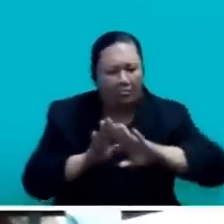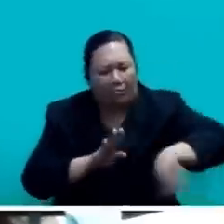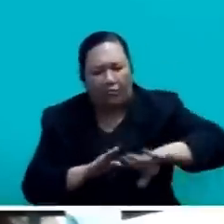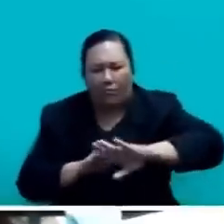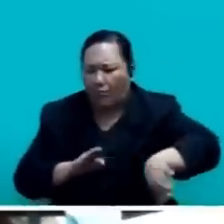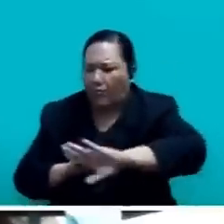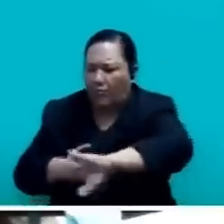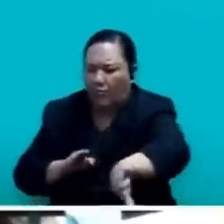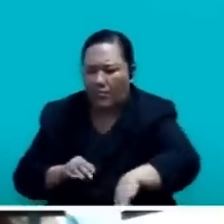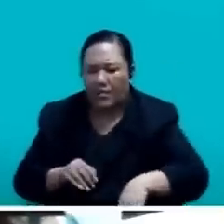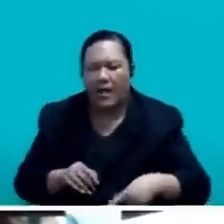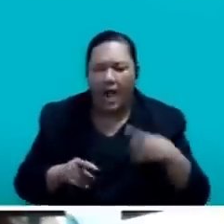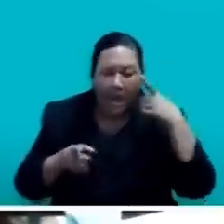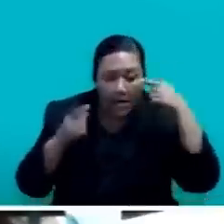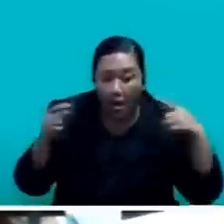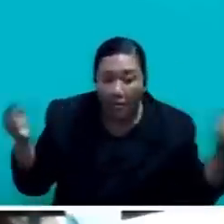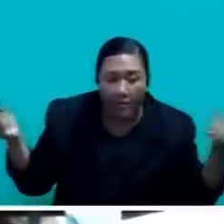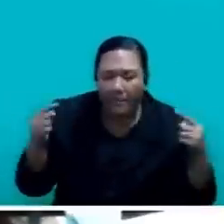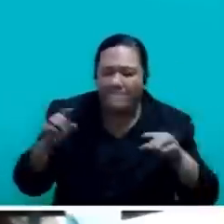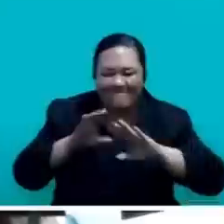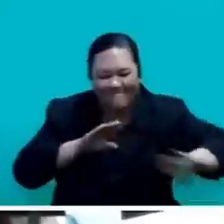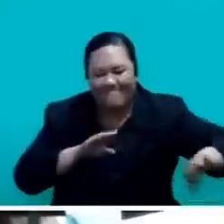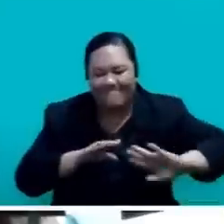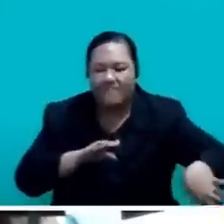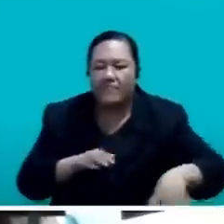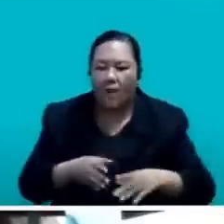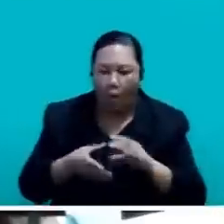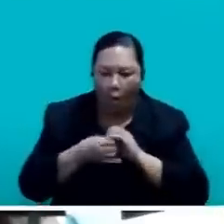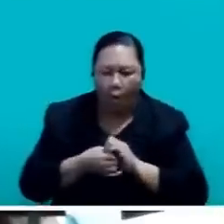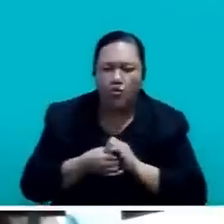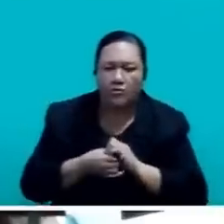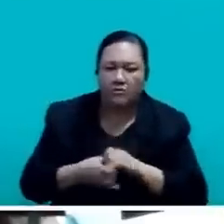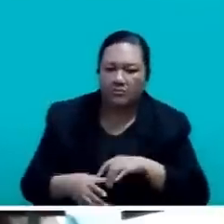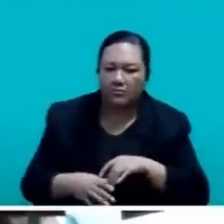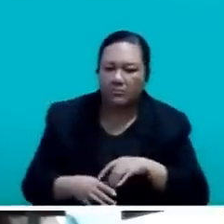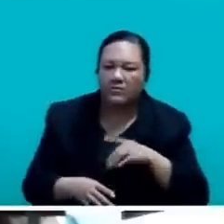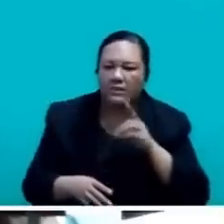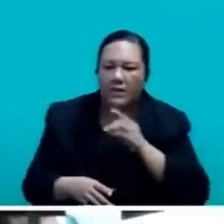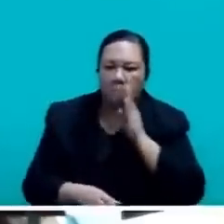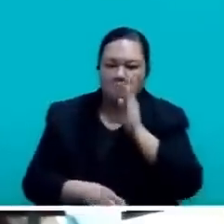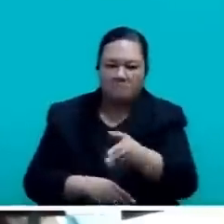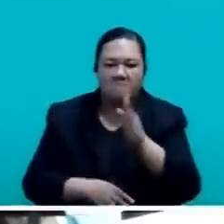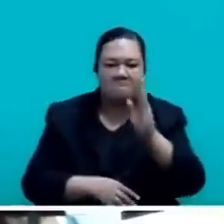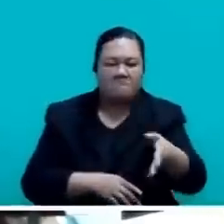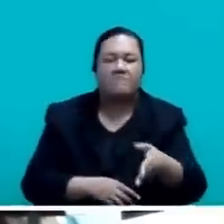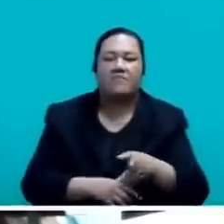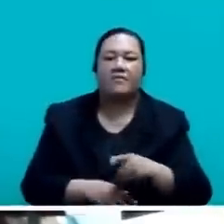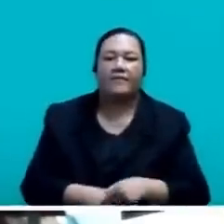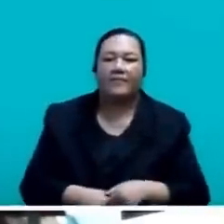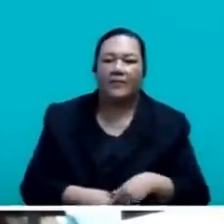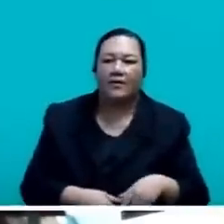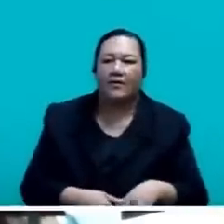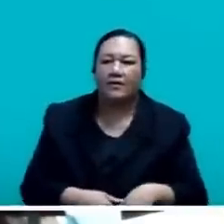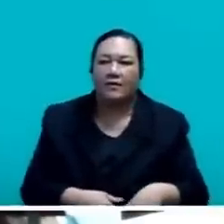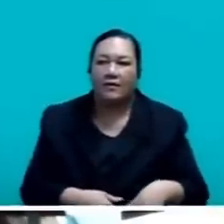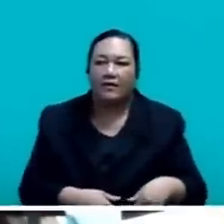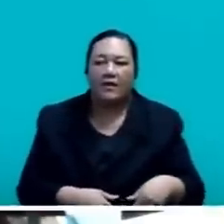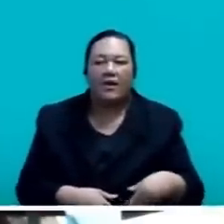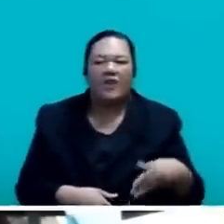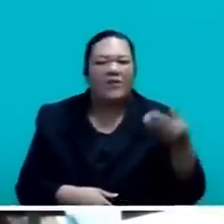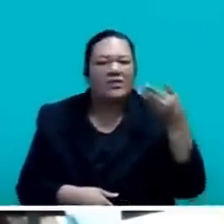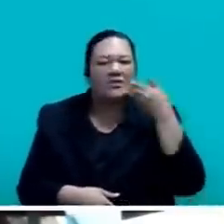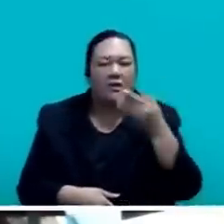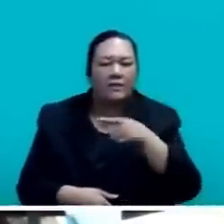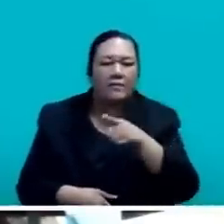thing to do. To the students of Fiji at the University of the South Pacific, we are going to ensure